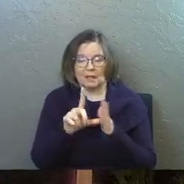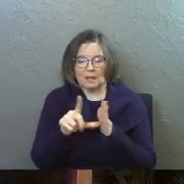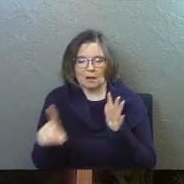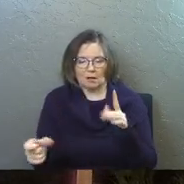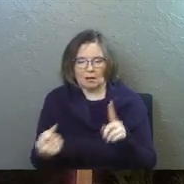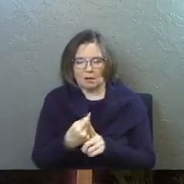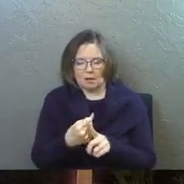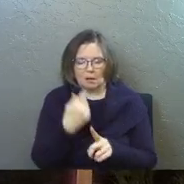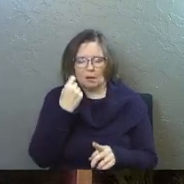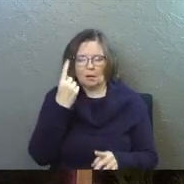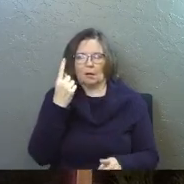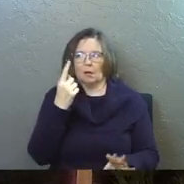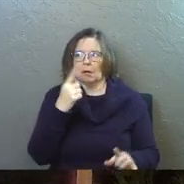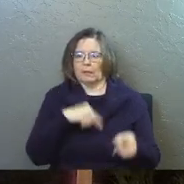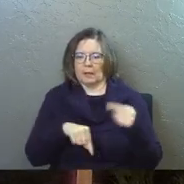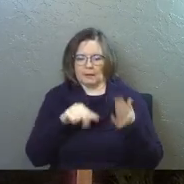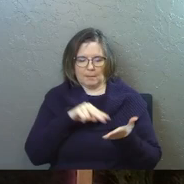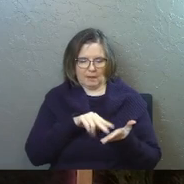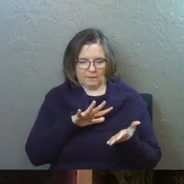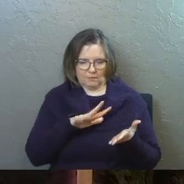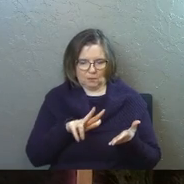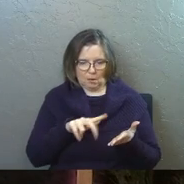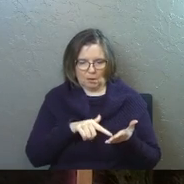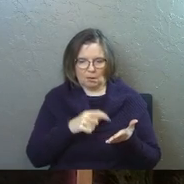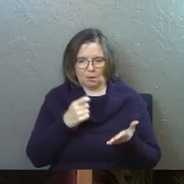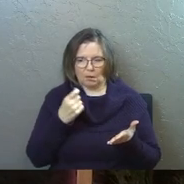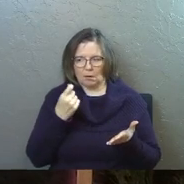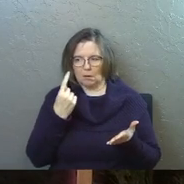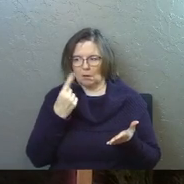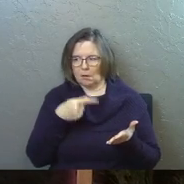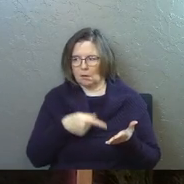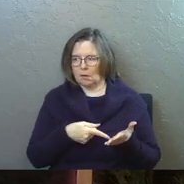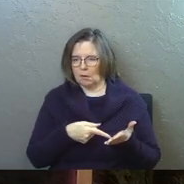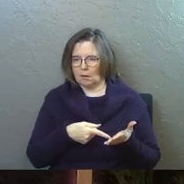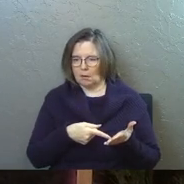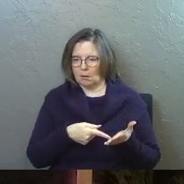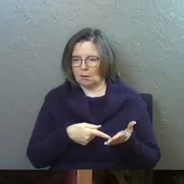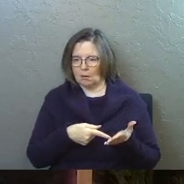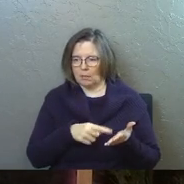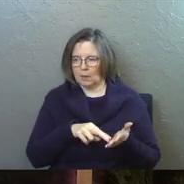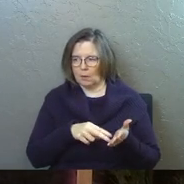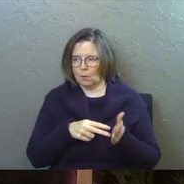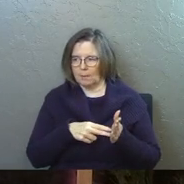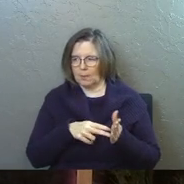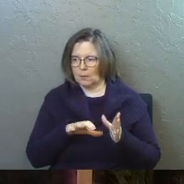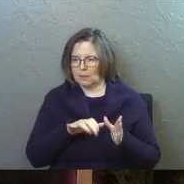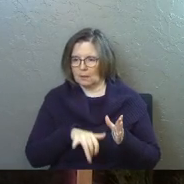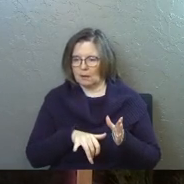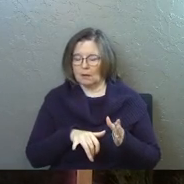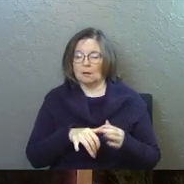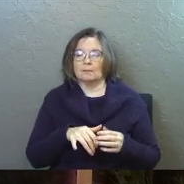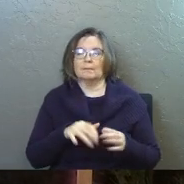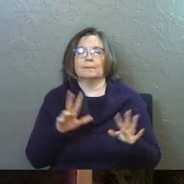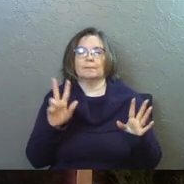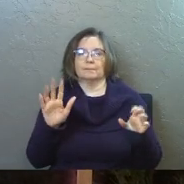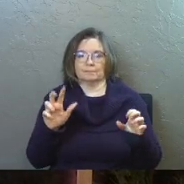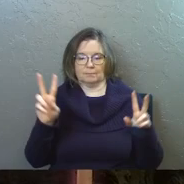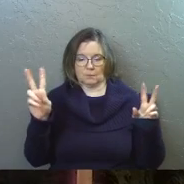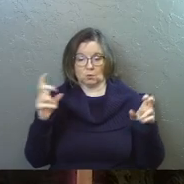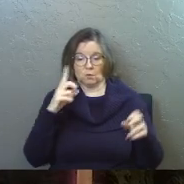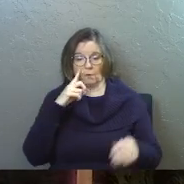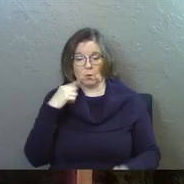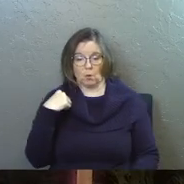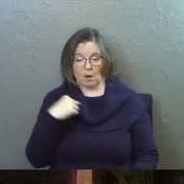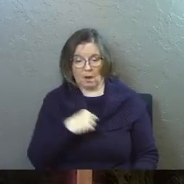that they came back to this passage and understood it. So for us, the father placed the guilt of all people on Jesus'